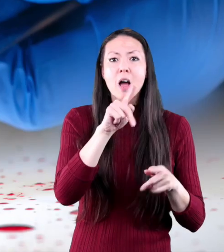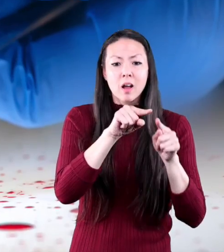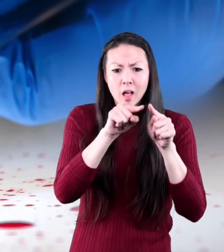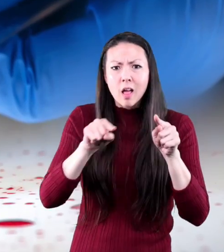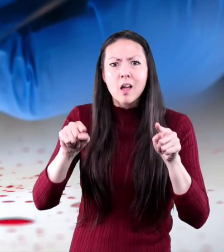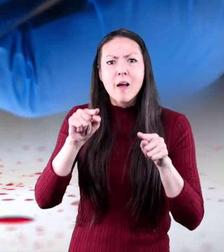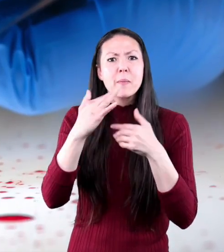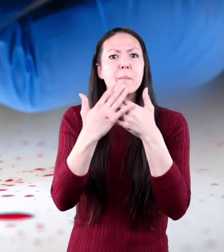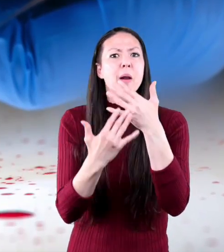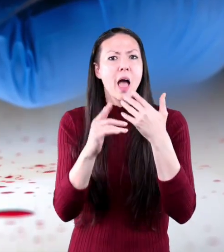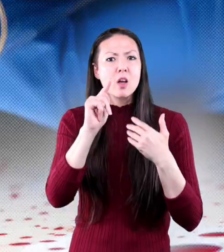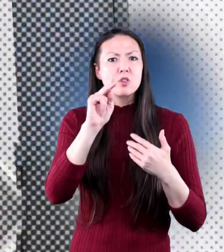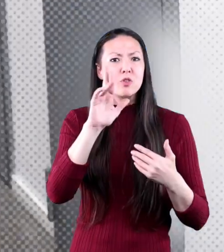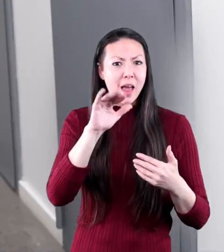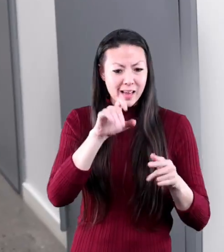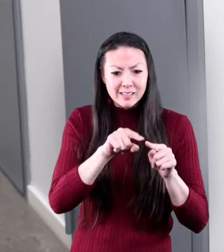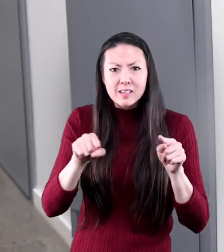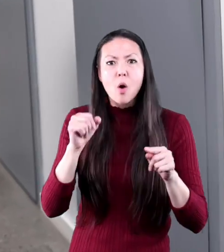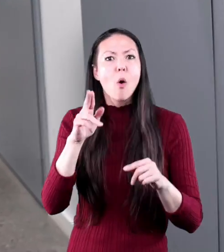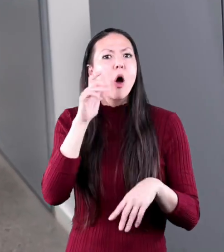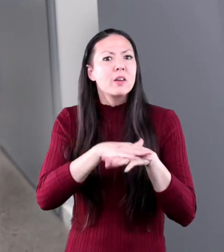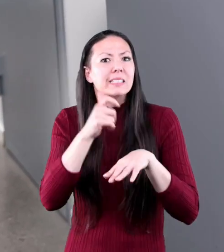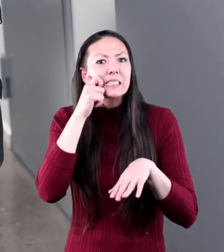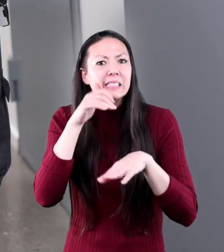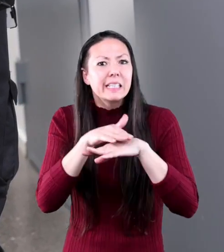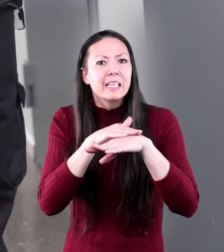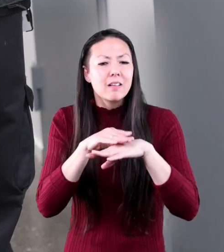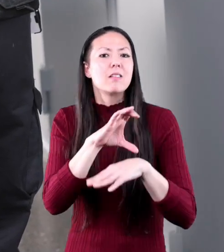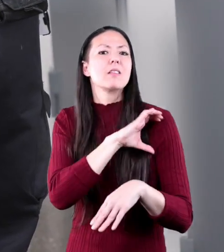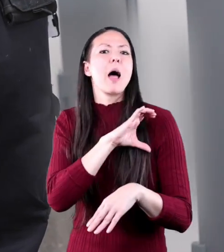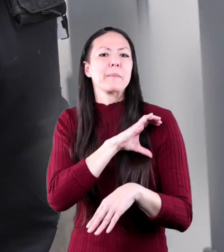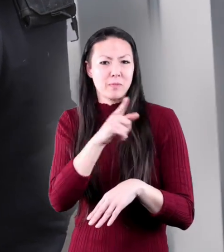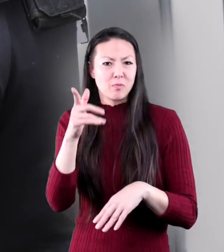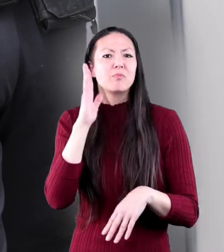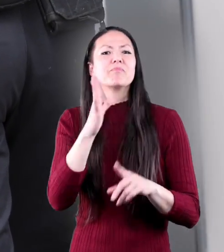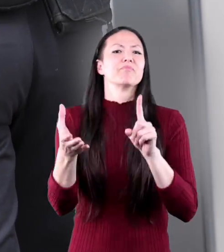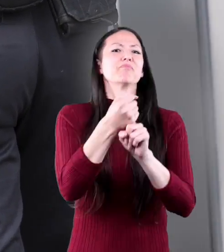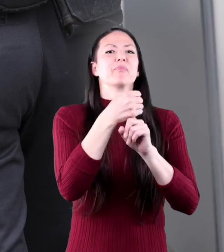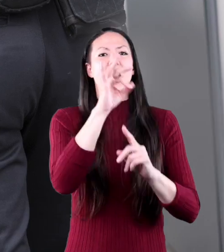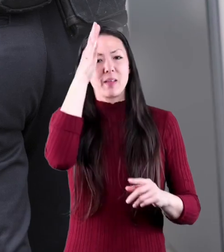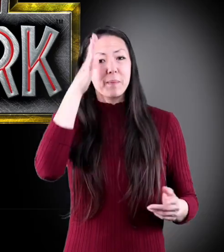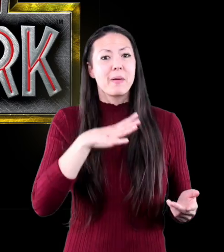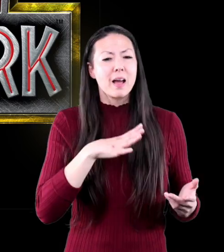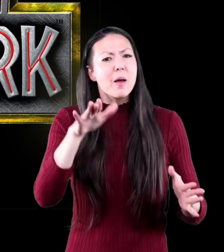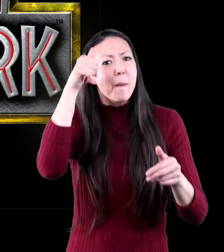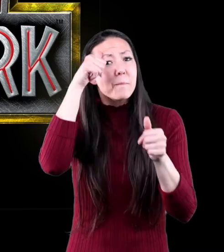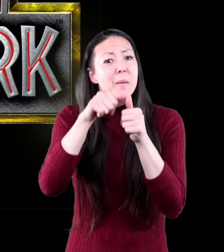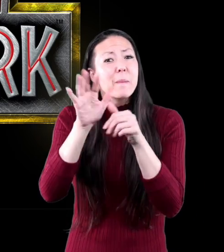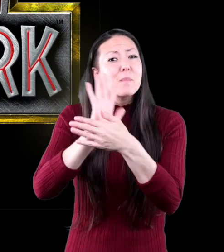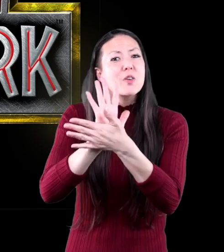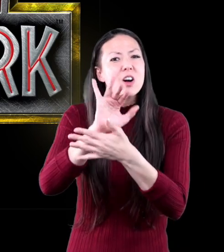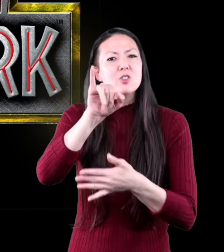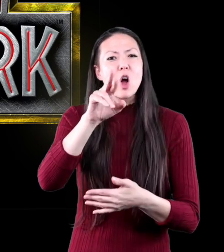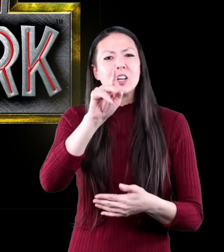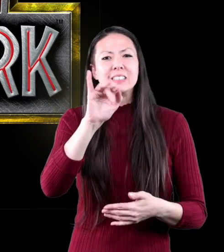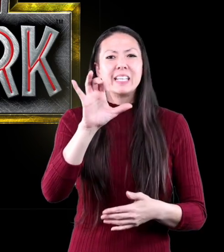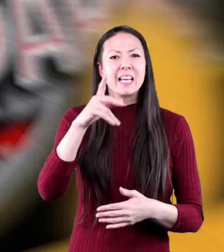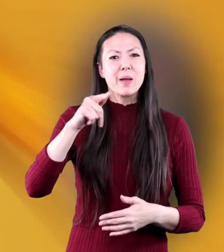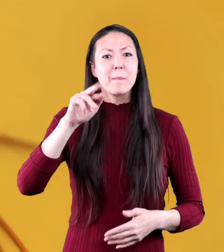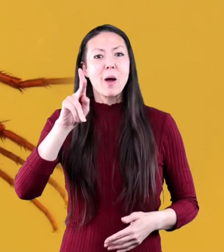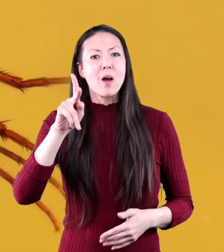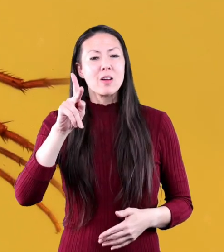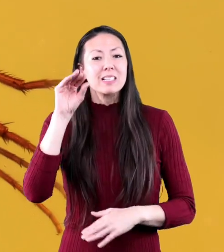Even if it's a trace of blood or skin. The cops will always get their man. You might remember in the movie Jurassic